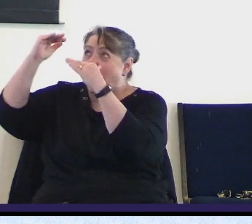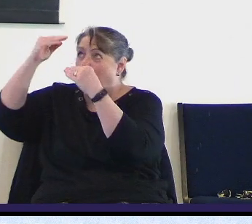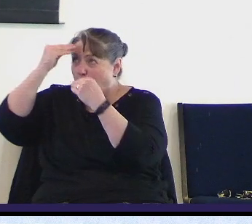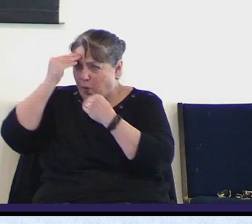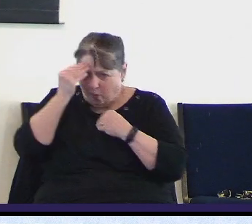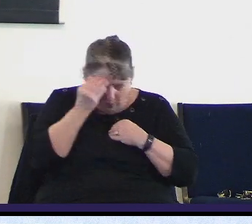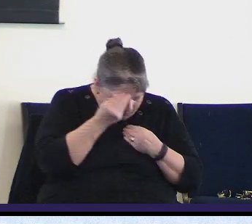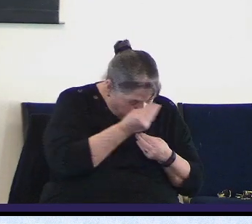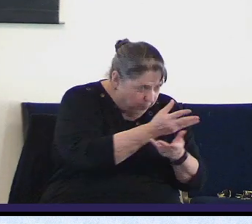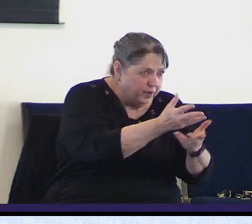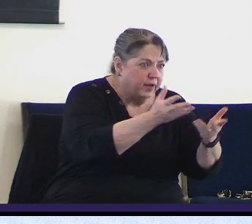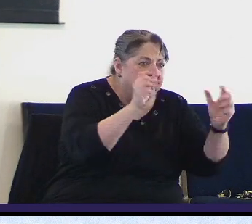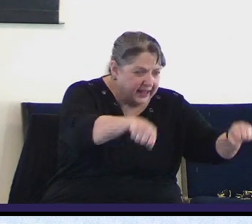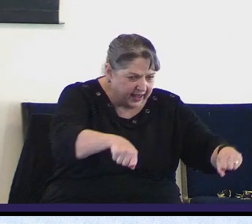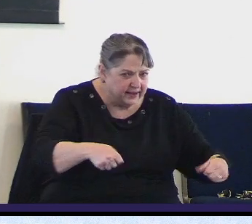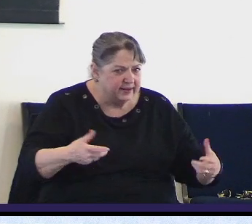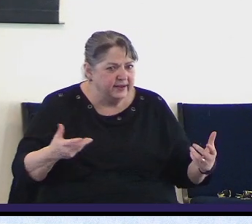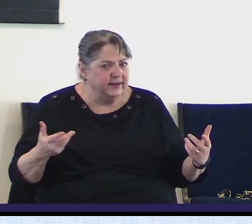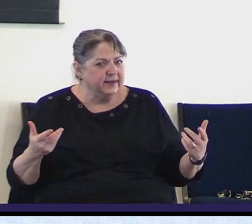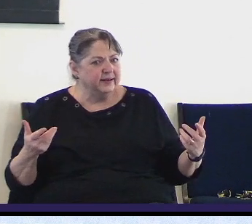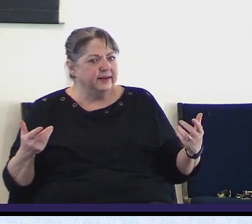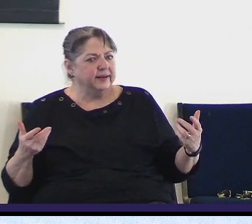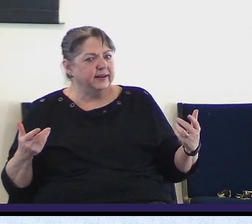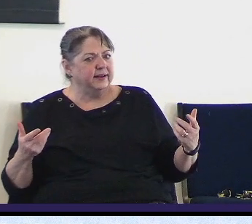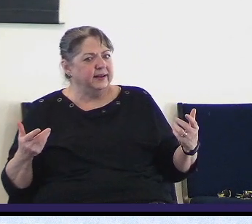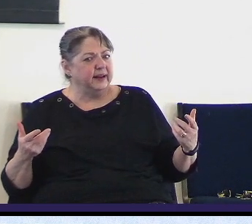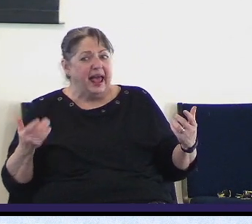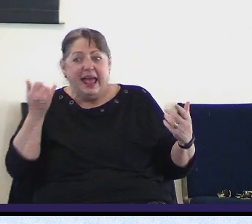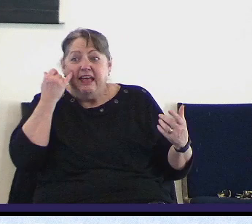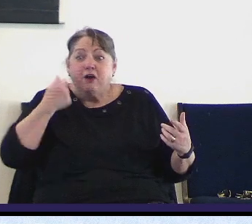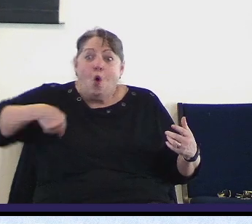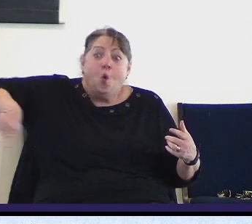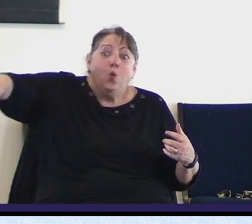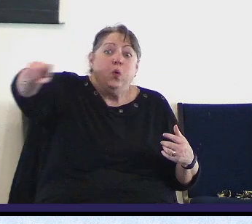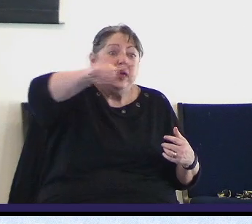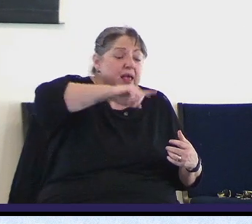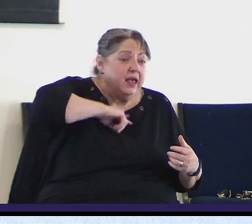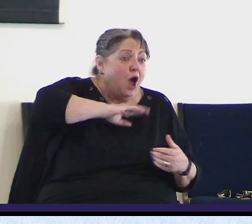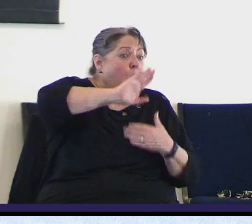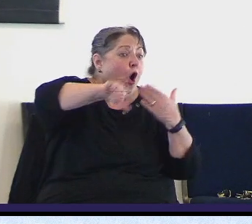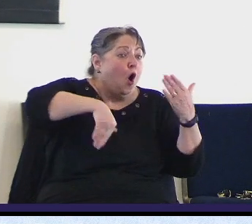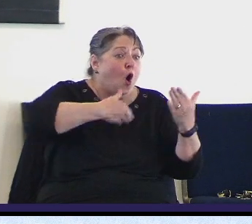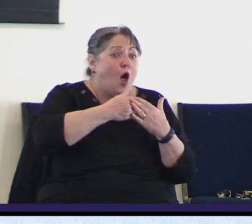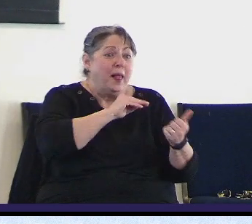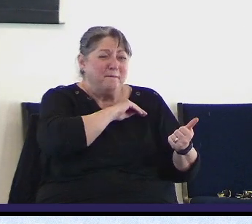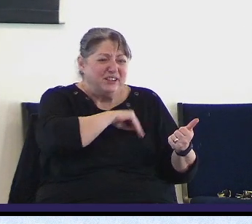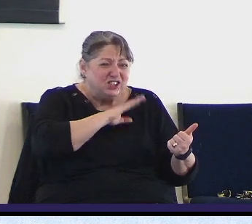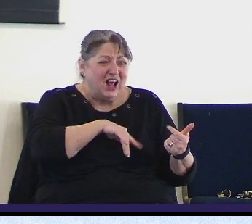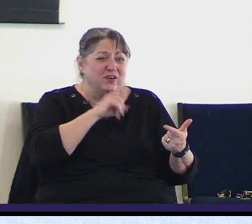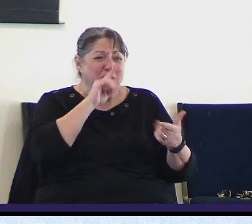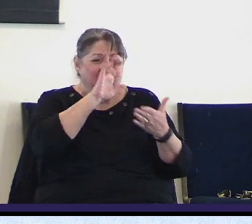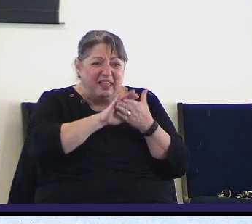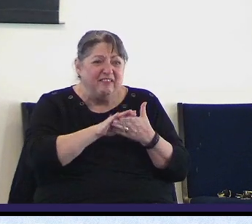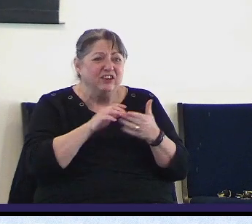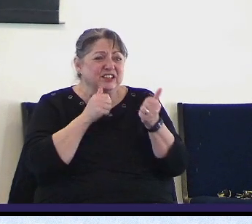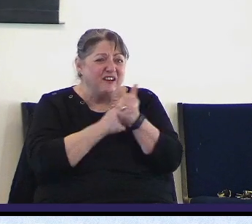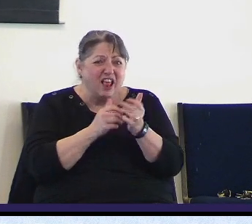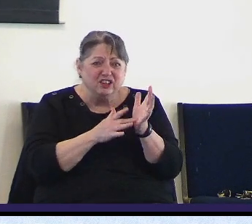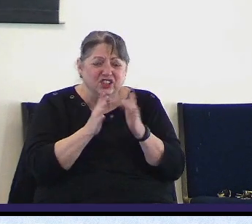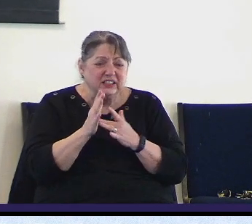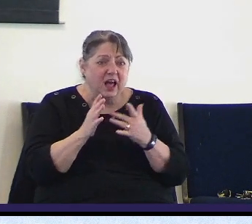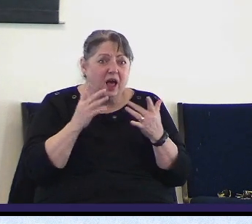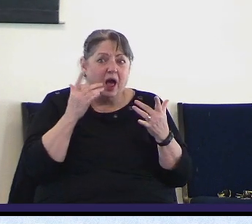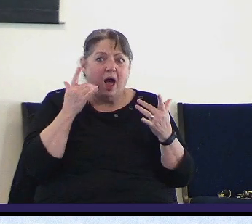and if the whole body of Christ worldwide missionaries alike uh in tune with God